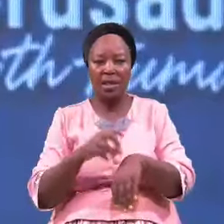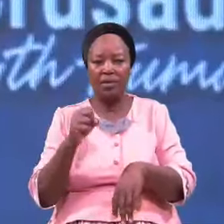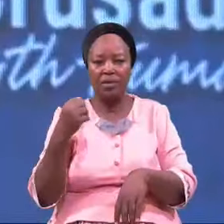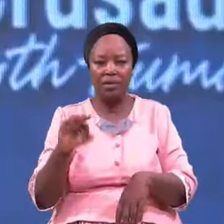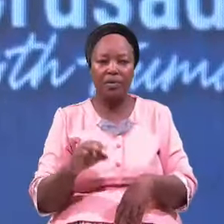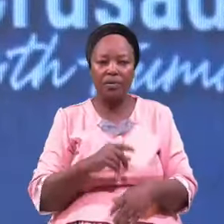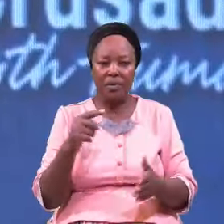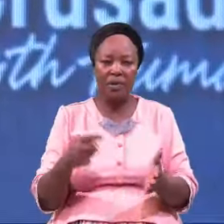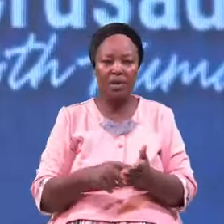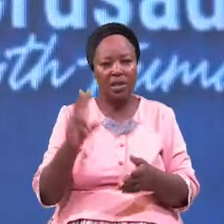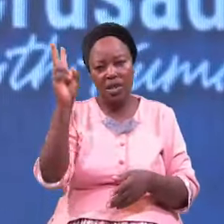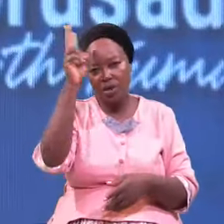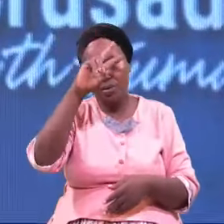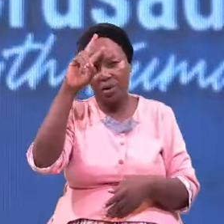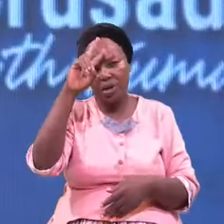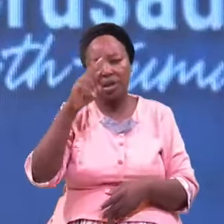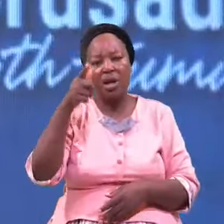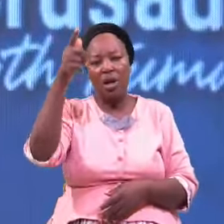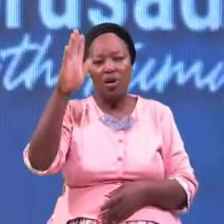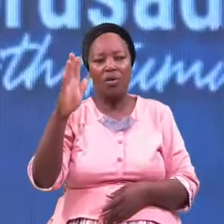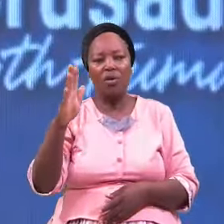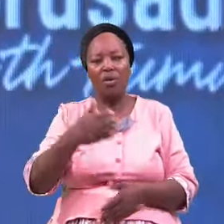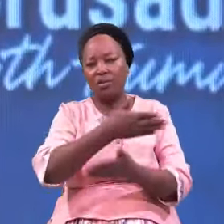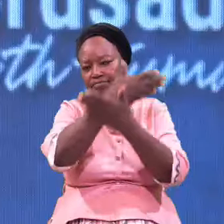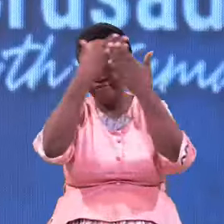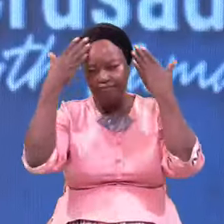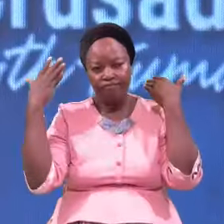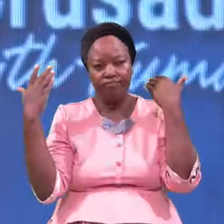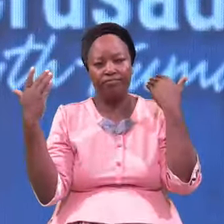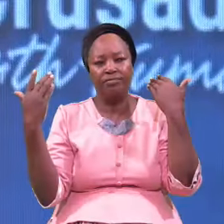Days Ignorance God Wings Arch